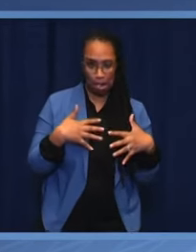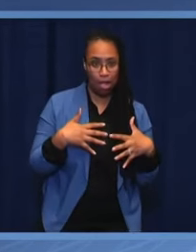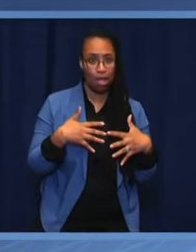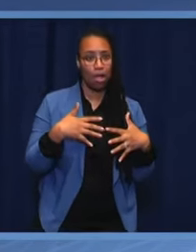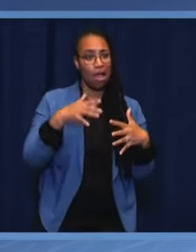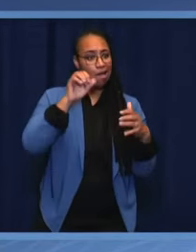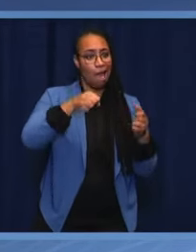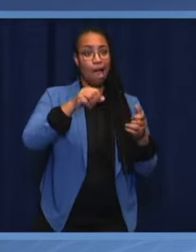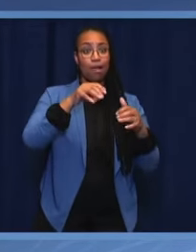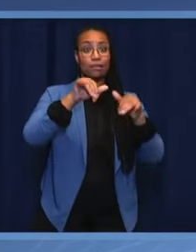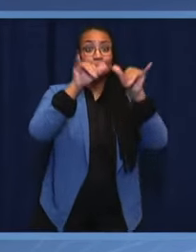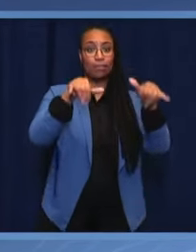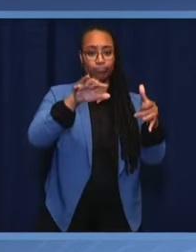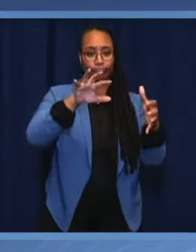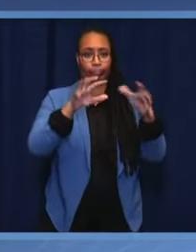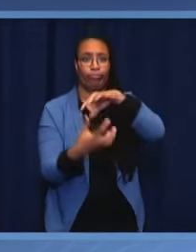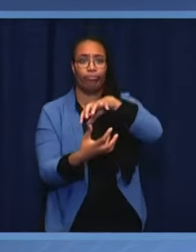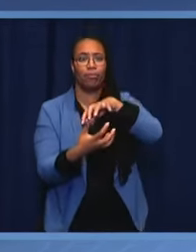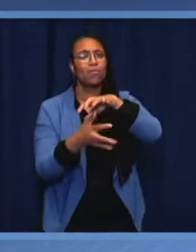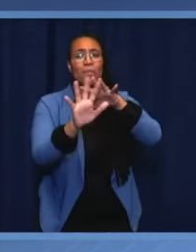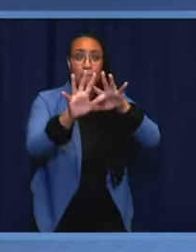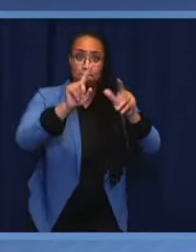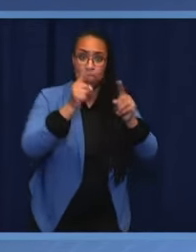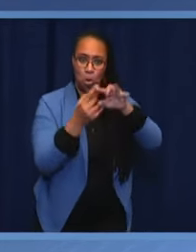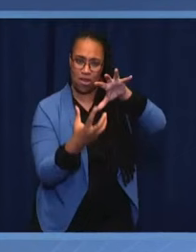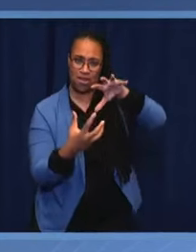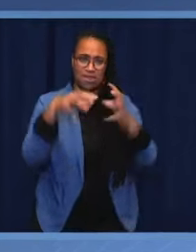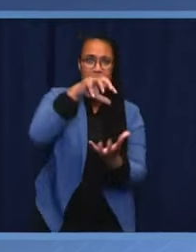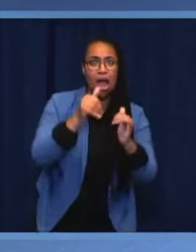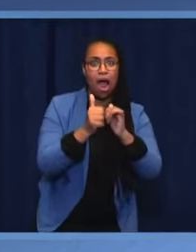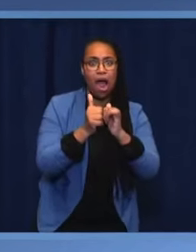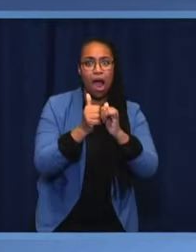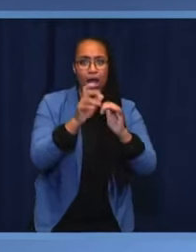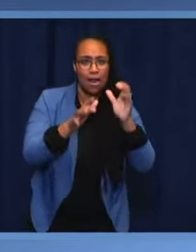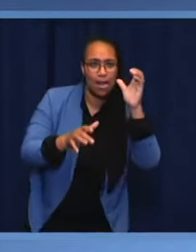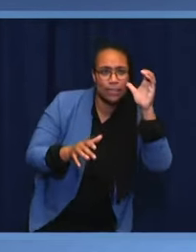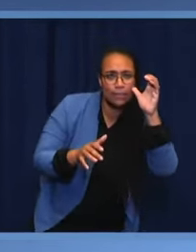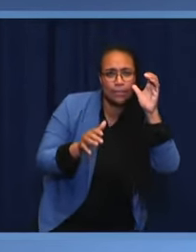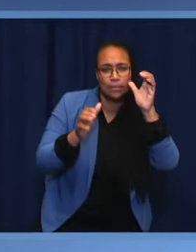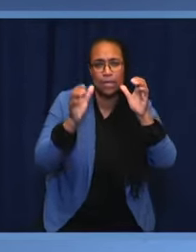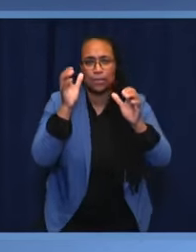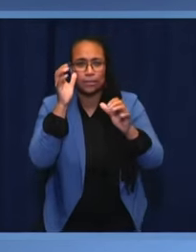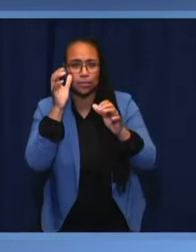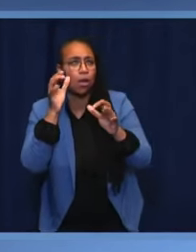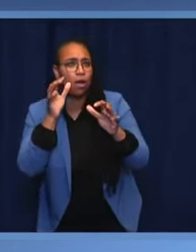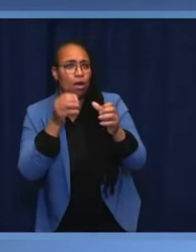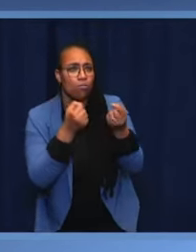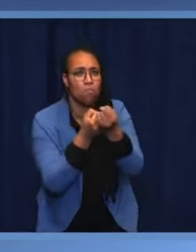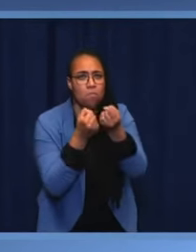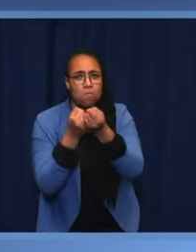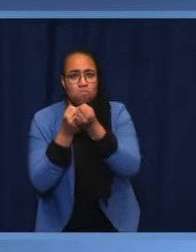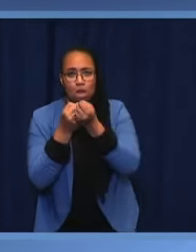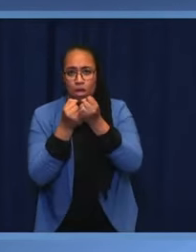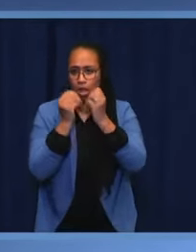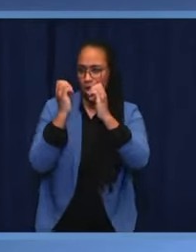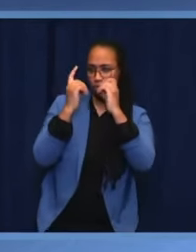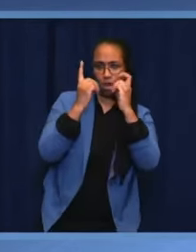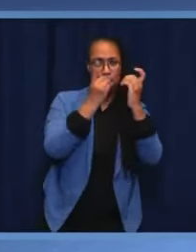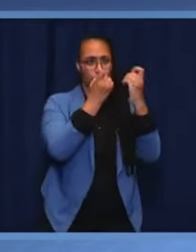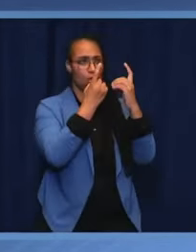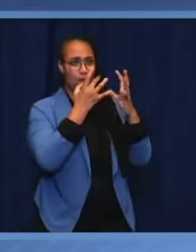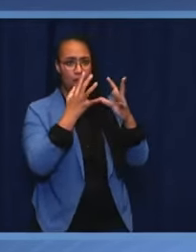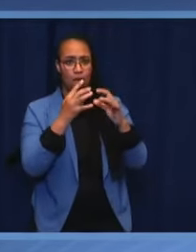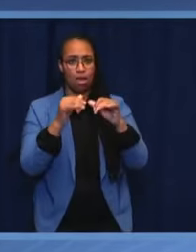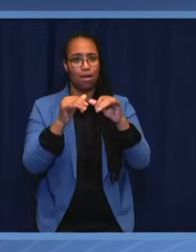and multidimensional crises. Excellencies, ladies and gentlemen, at this historic time of